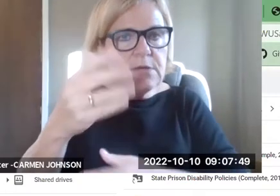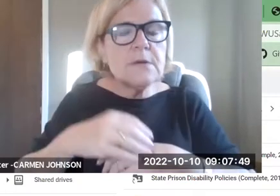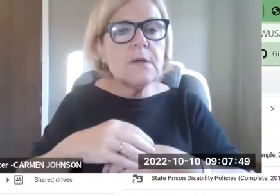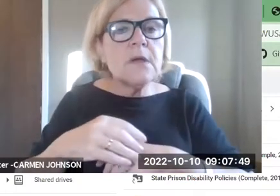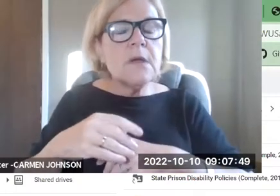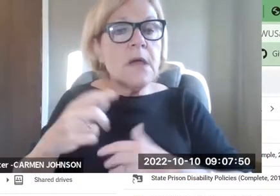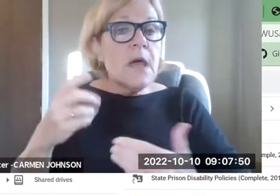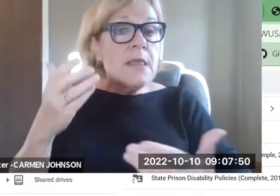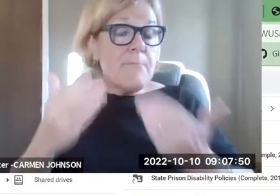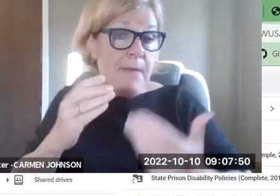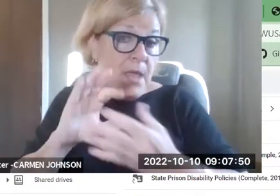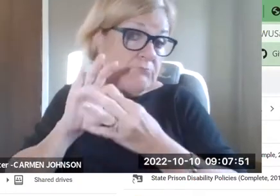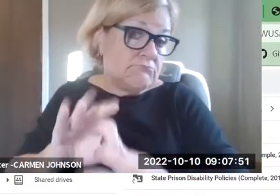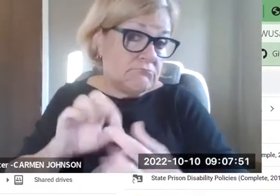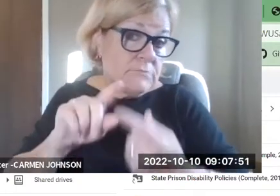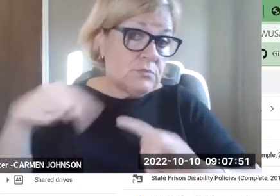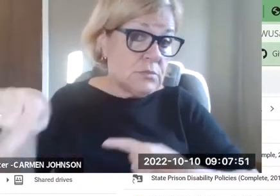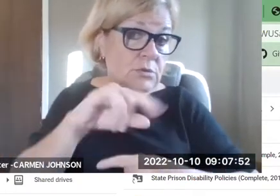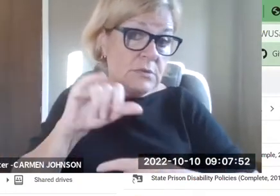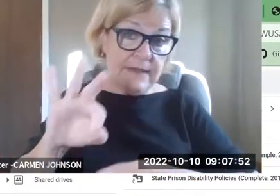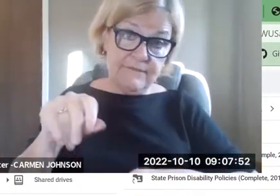This is a folder of